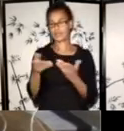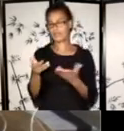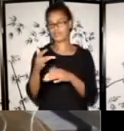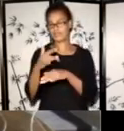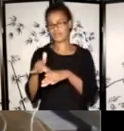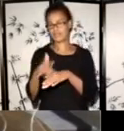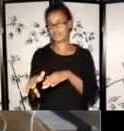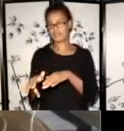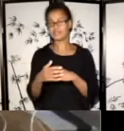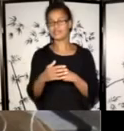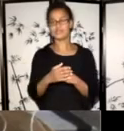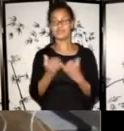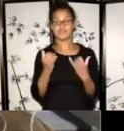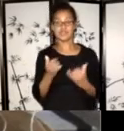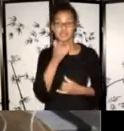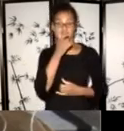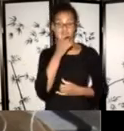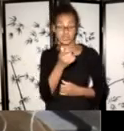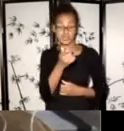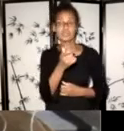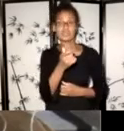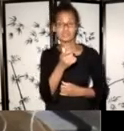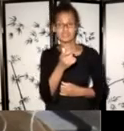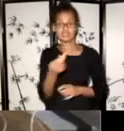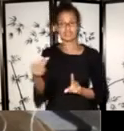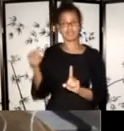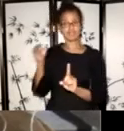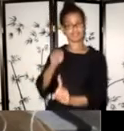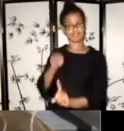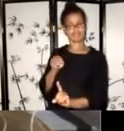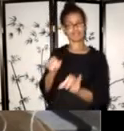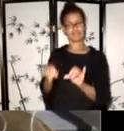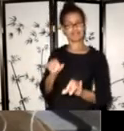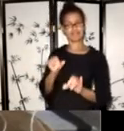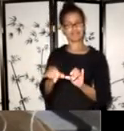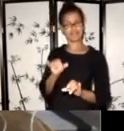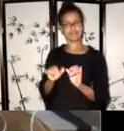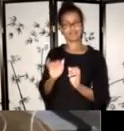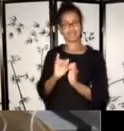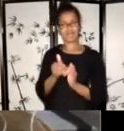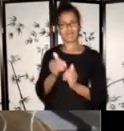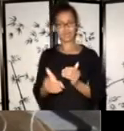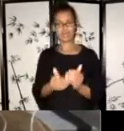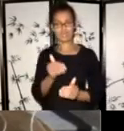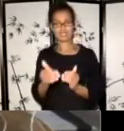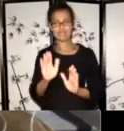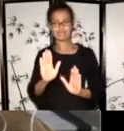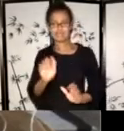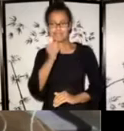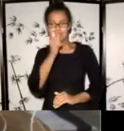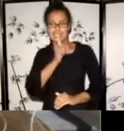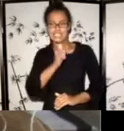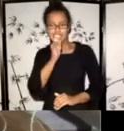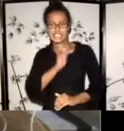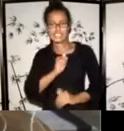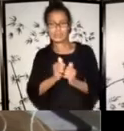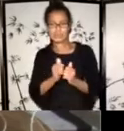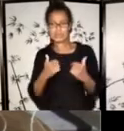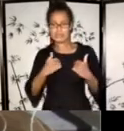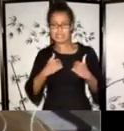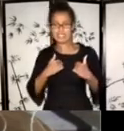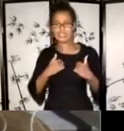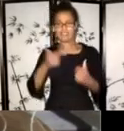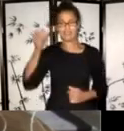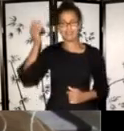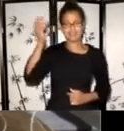to be on this side and see how this functions. bear with me. And as I present, it's